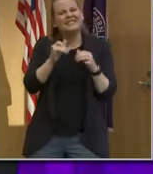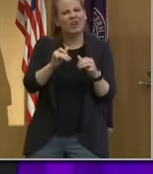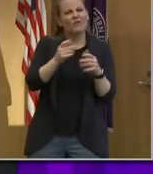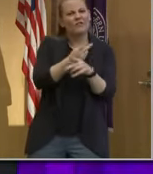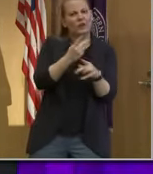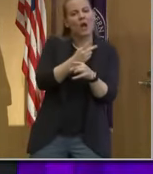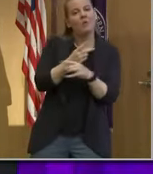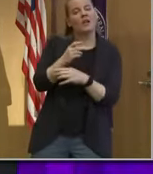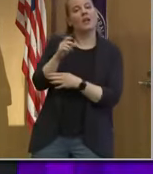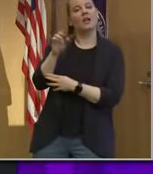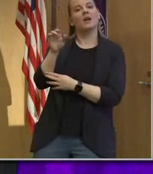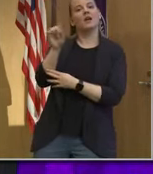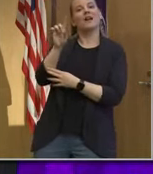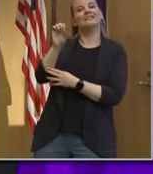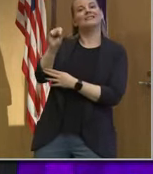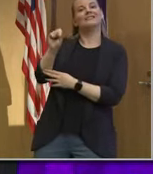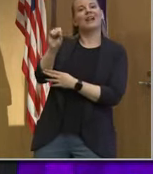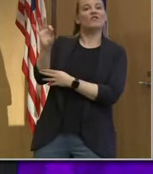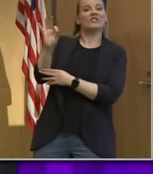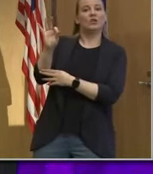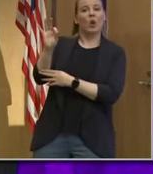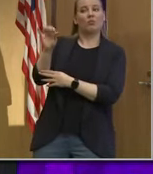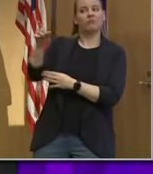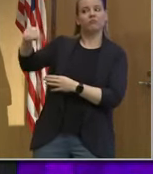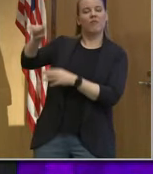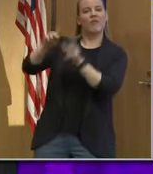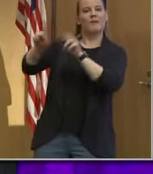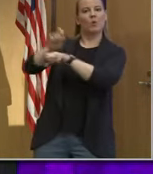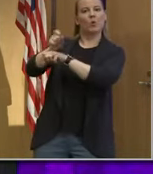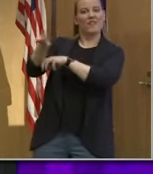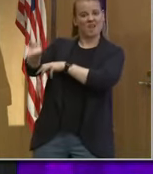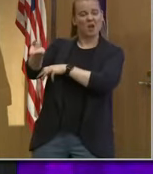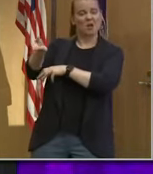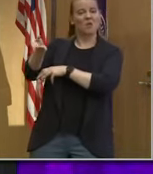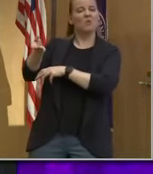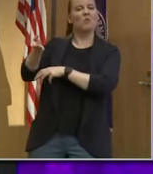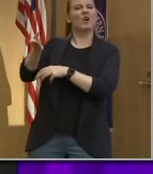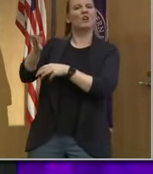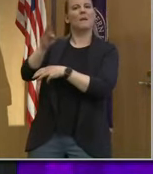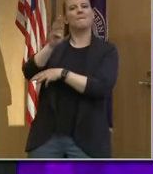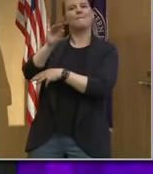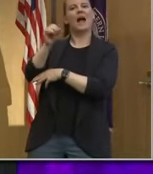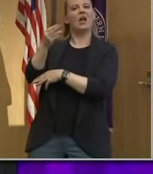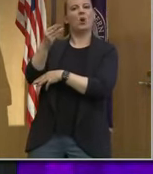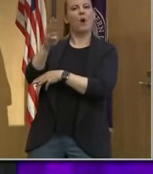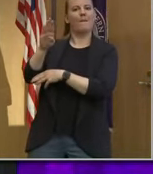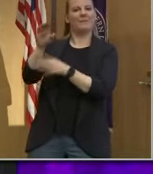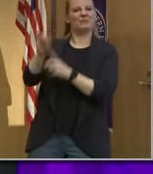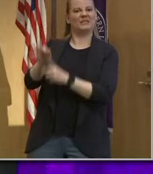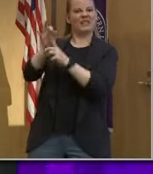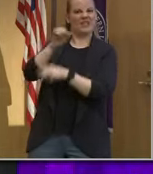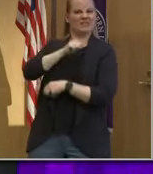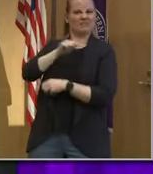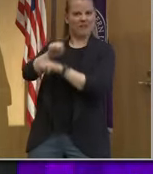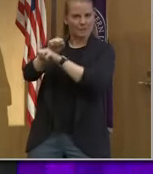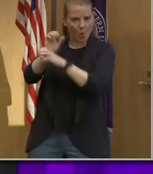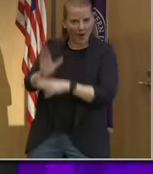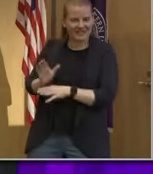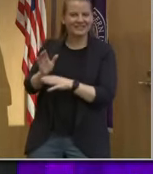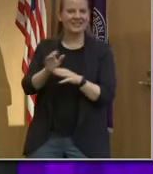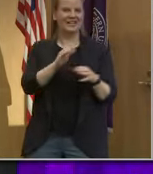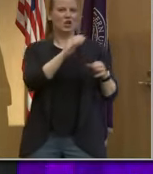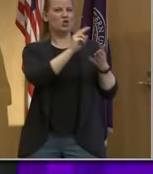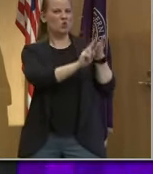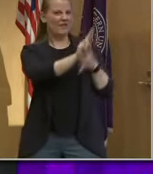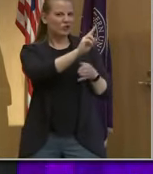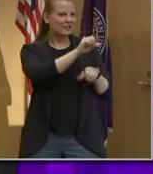that work for the Biohub are Biohub employees, people at the universities, stay at the universities. But there's a master collaboration agreement